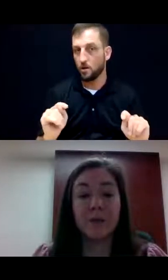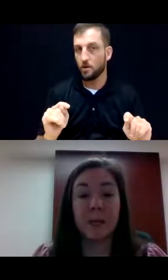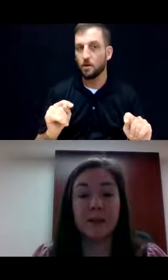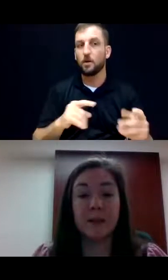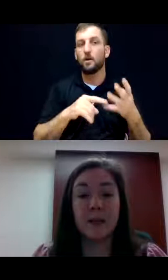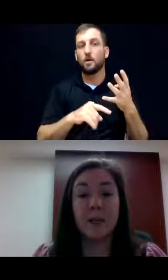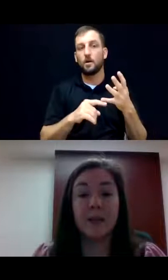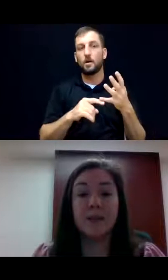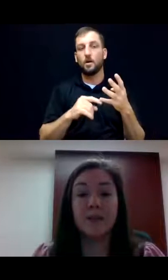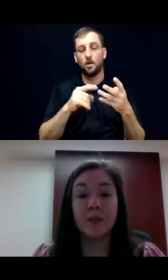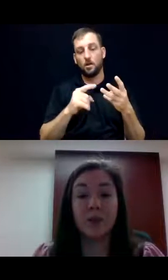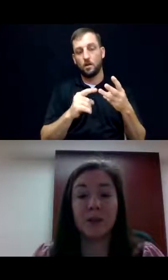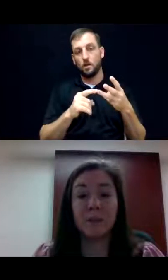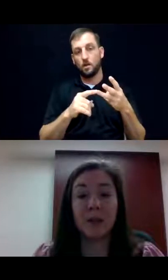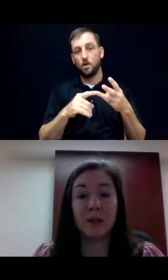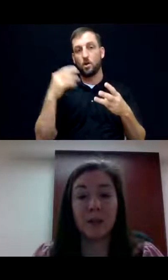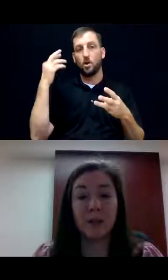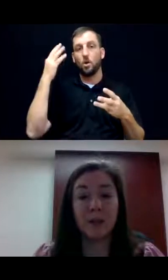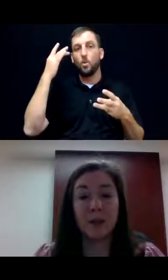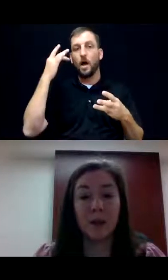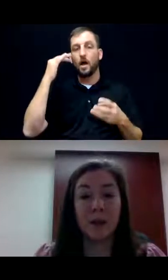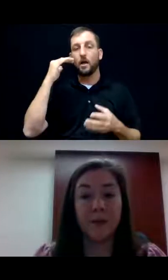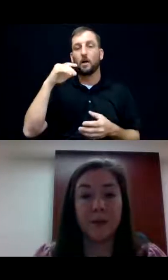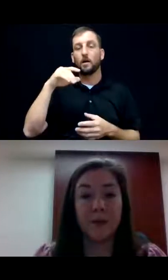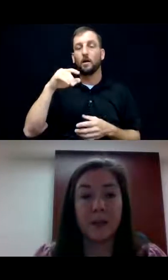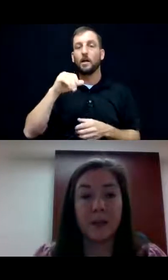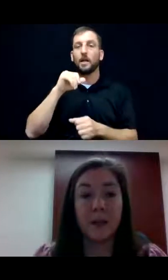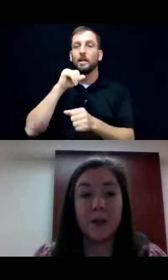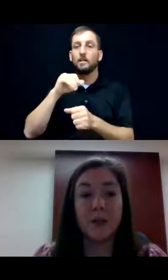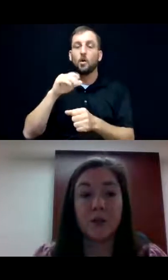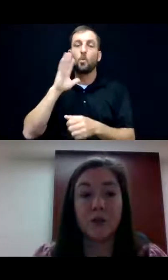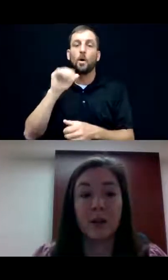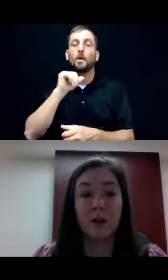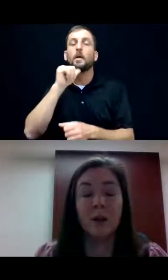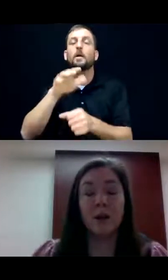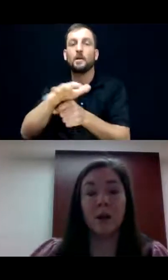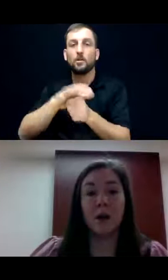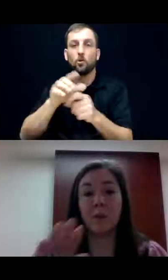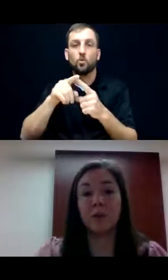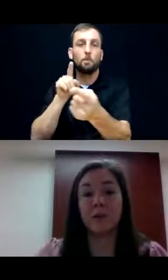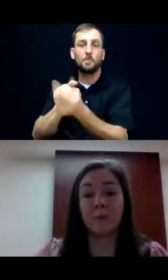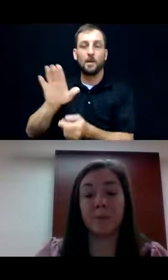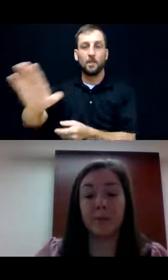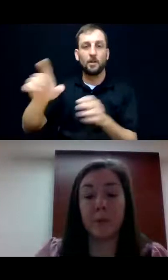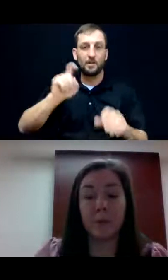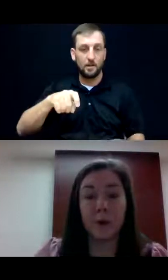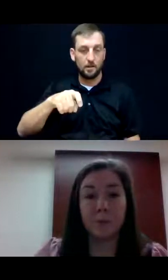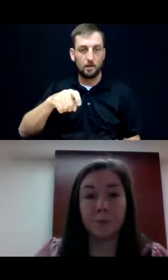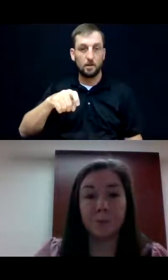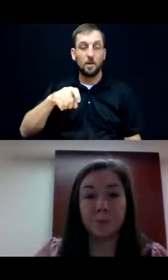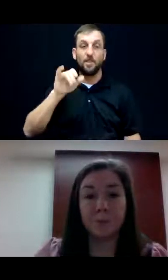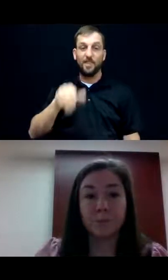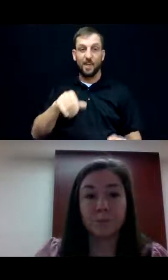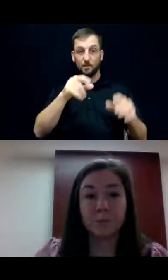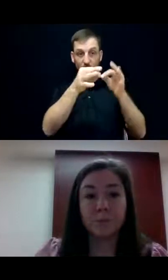restrictive means is going to be insufficient to meet the needs, um, of the defendant. And this is straight, uh, pulled from, from the law.